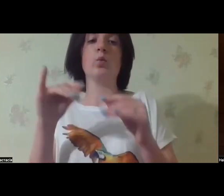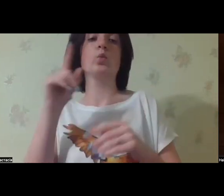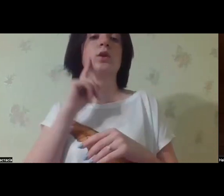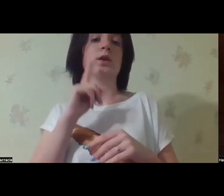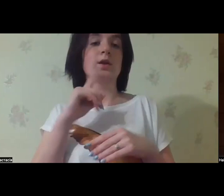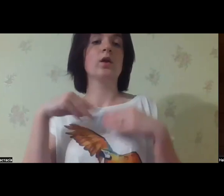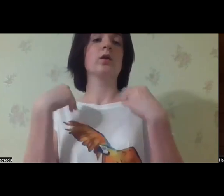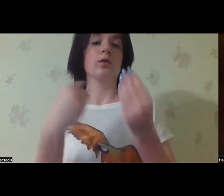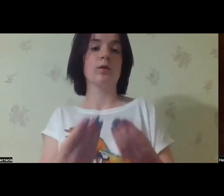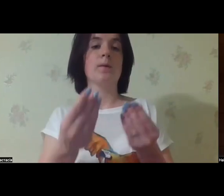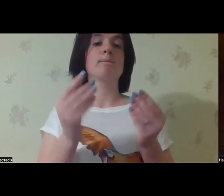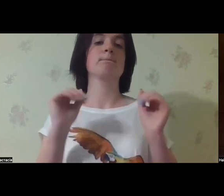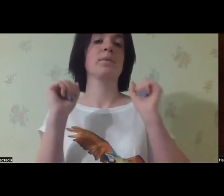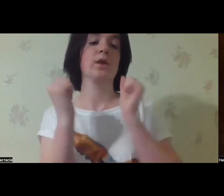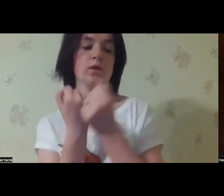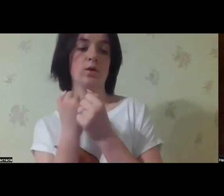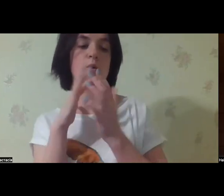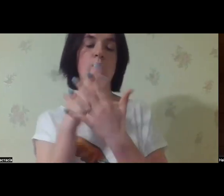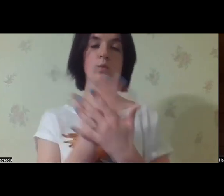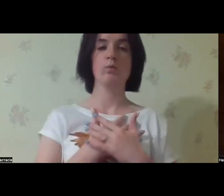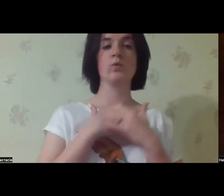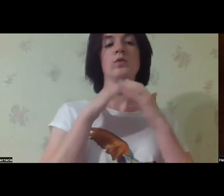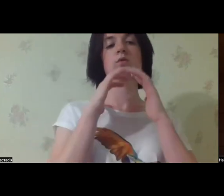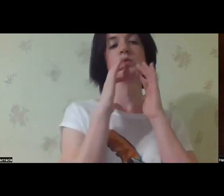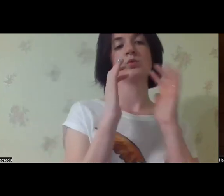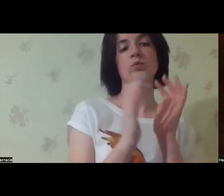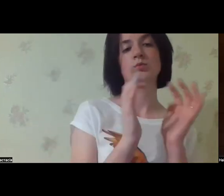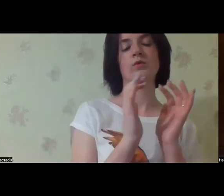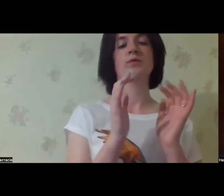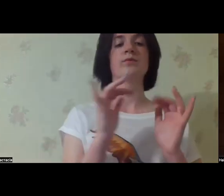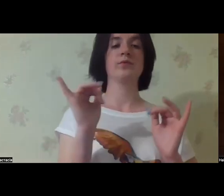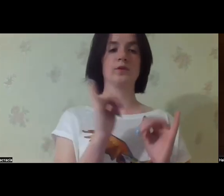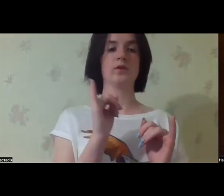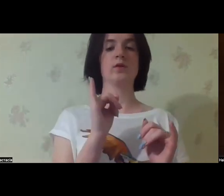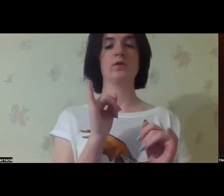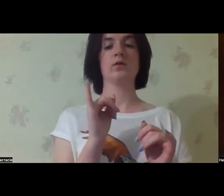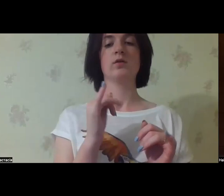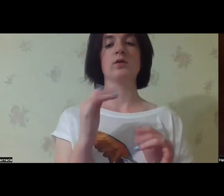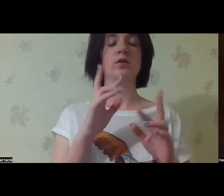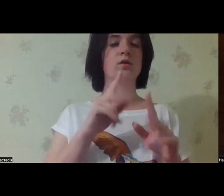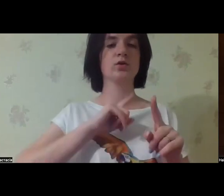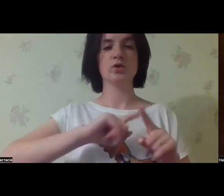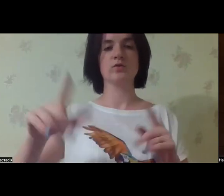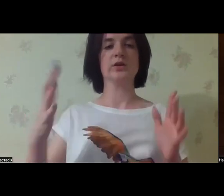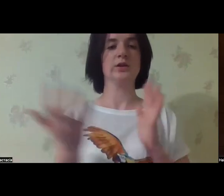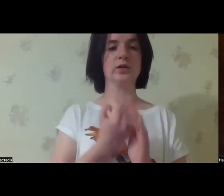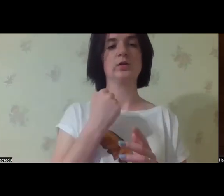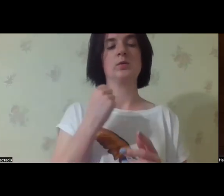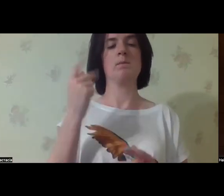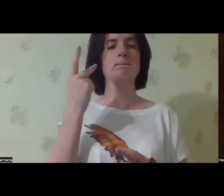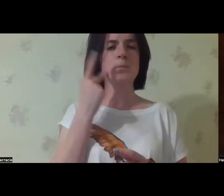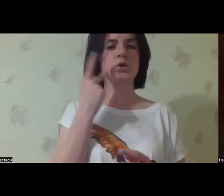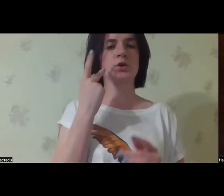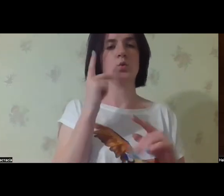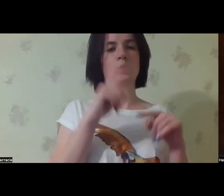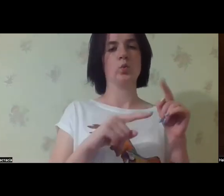where children would immediately go to the foster family, where they will get care, love, and social